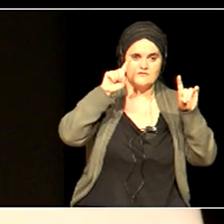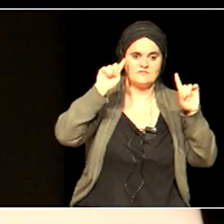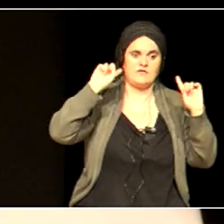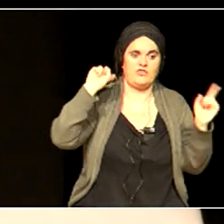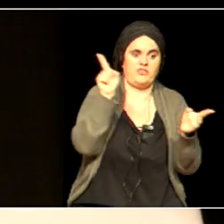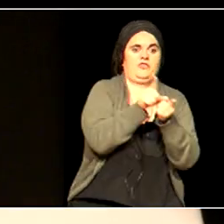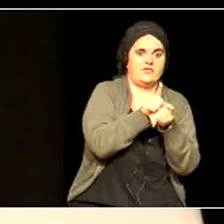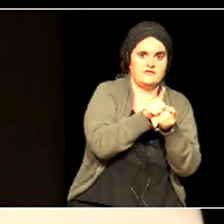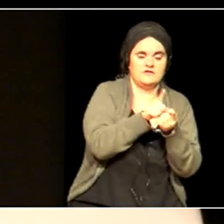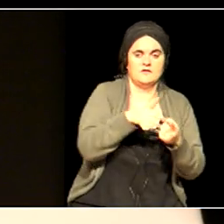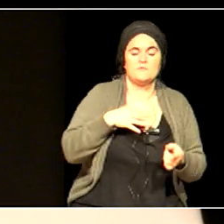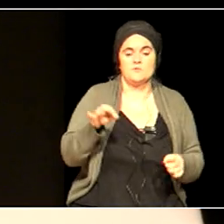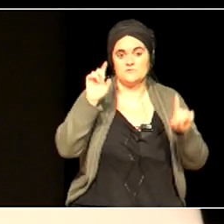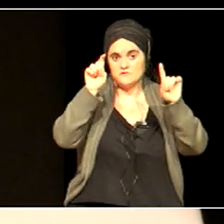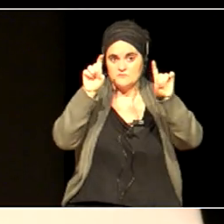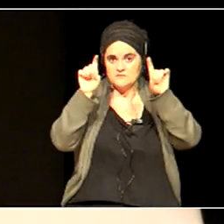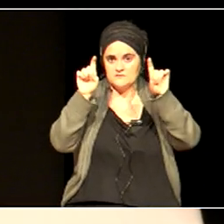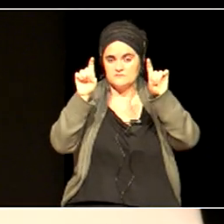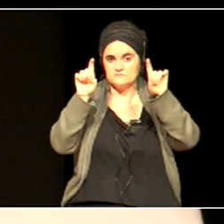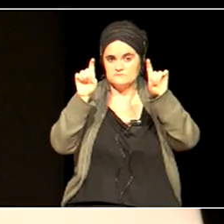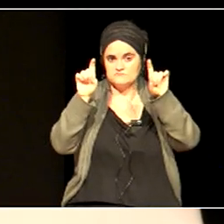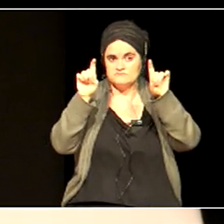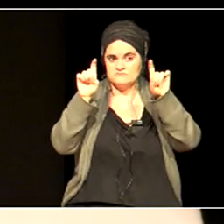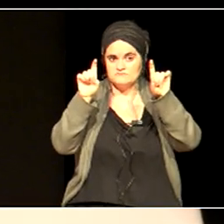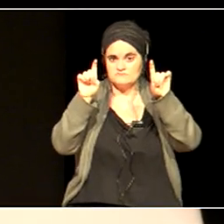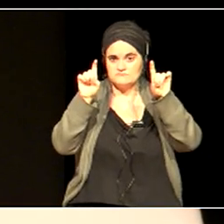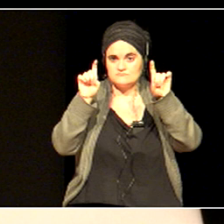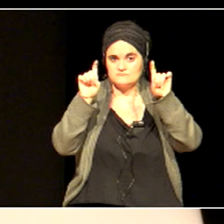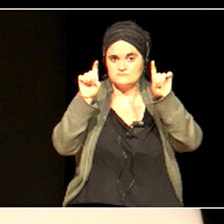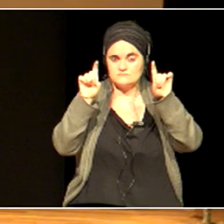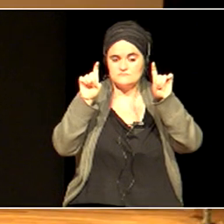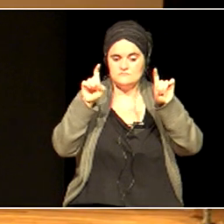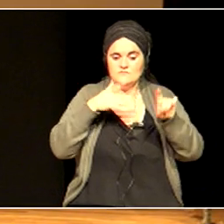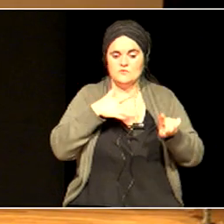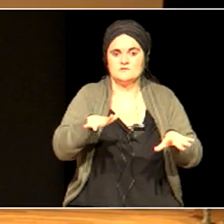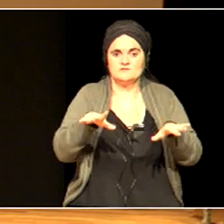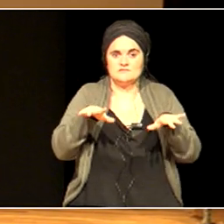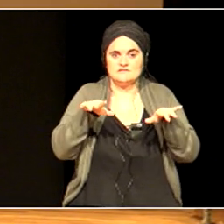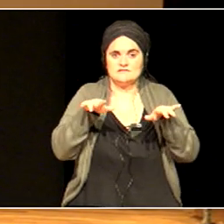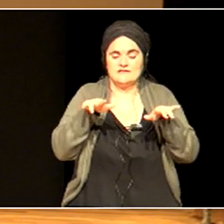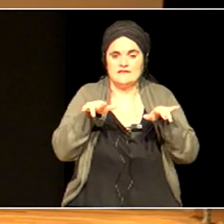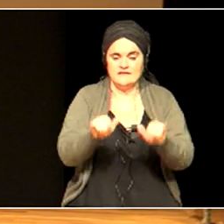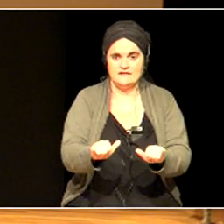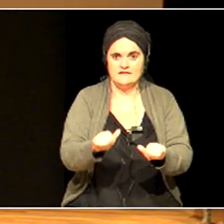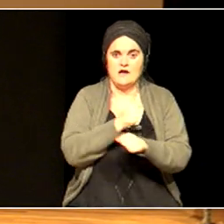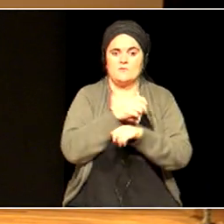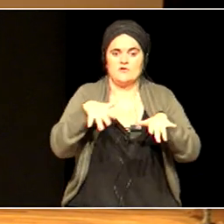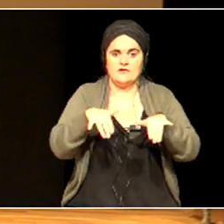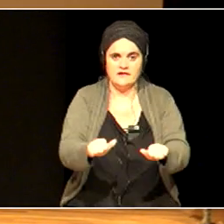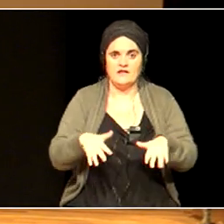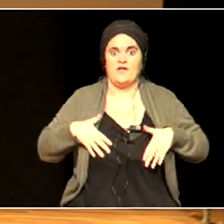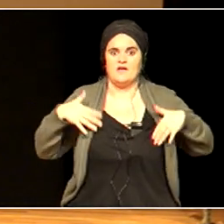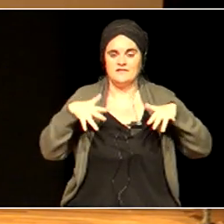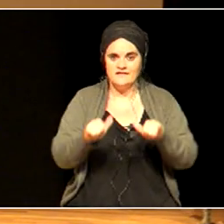compassion or love or joy or hope